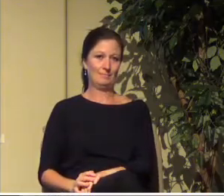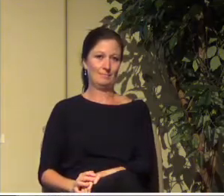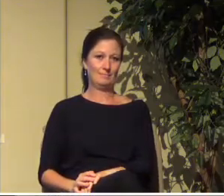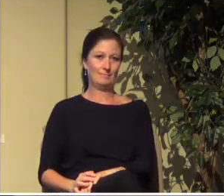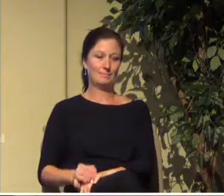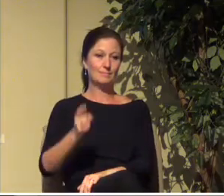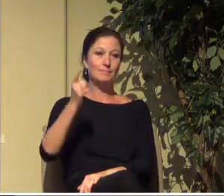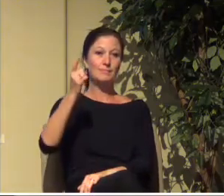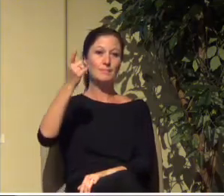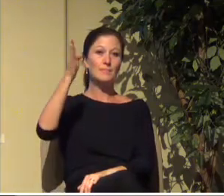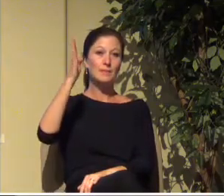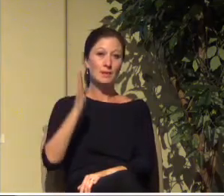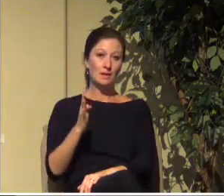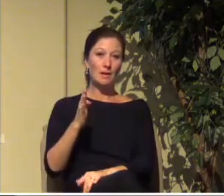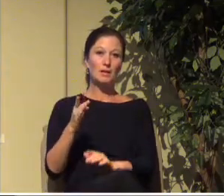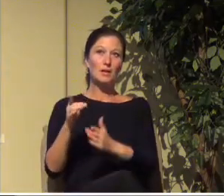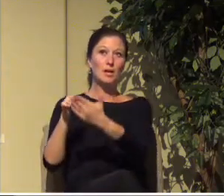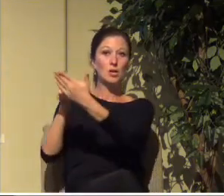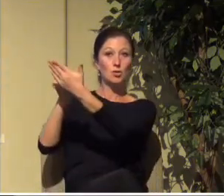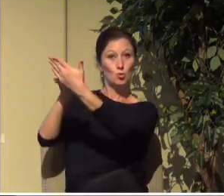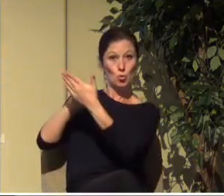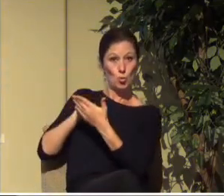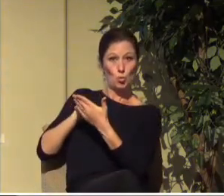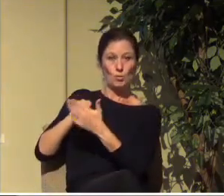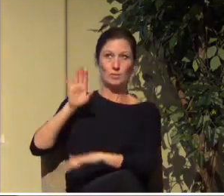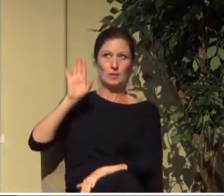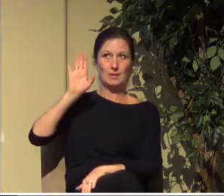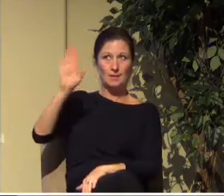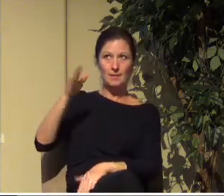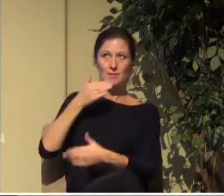God has shown his goodness